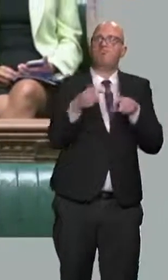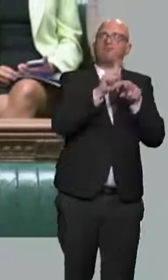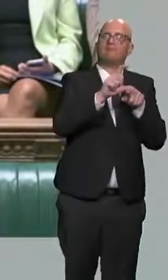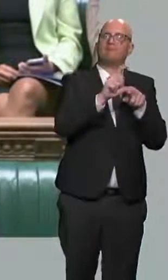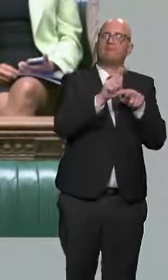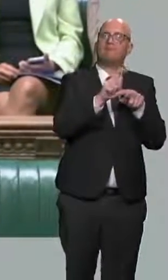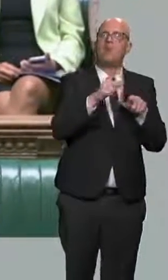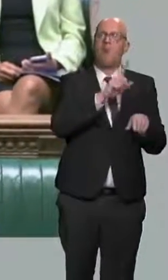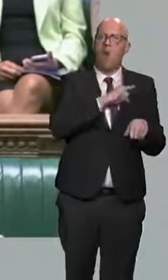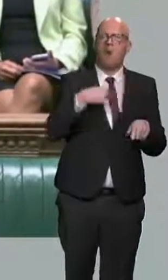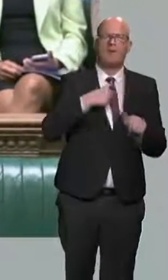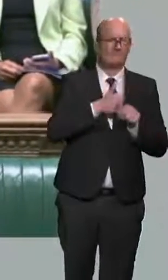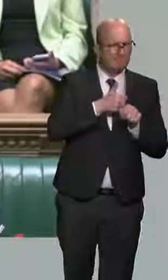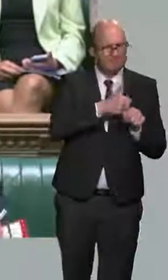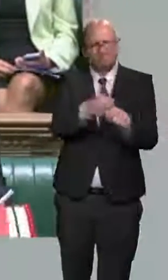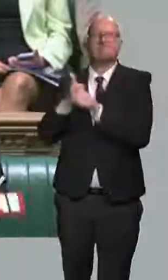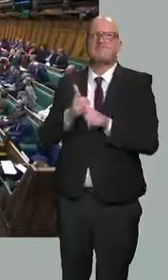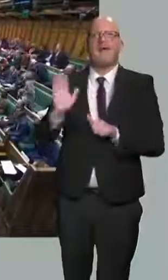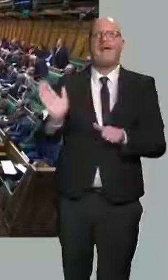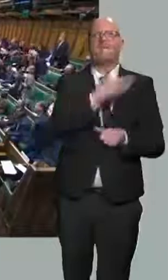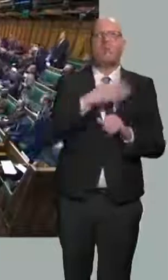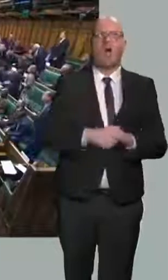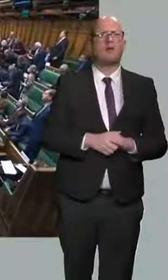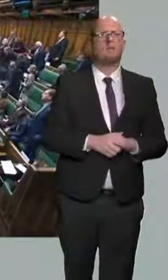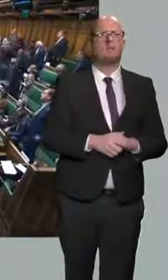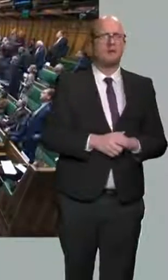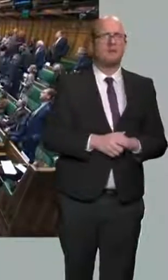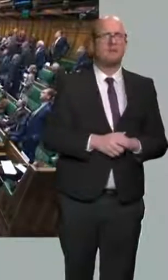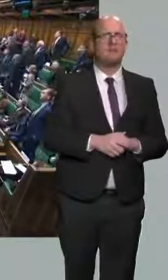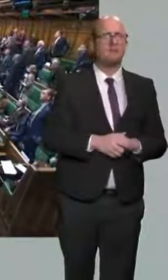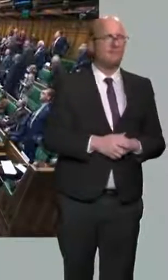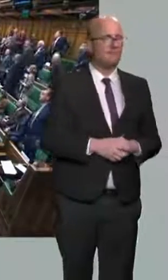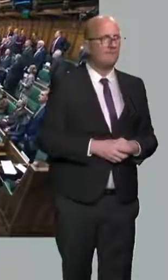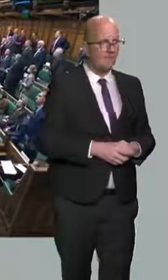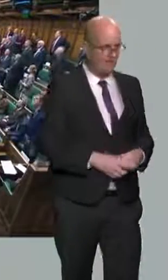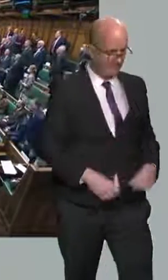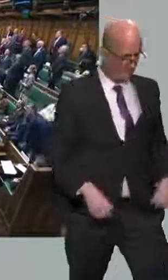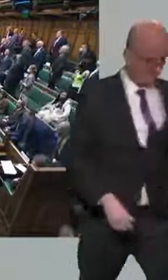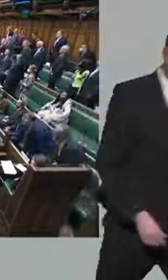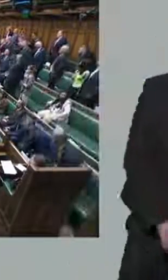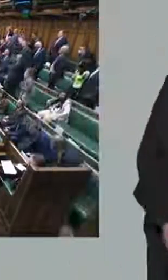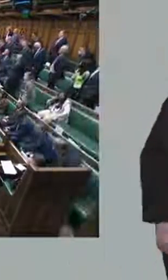on the side of the the Mr Speaker. The chair of the Select Committee, Mel Stride.